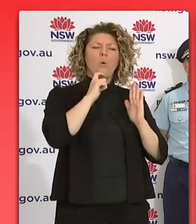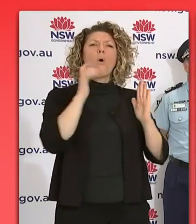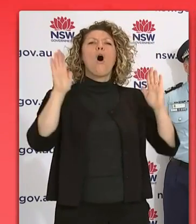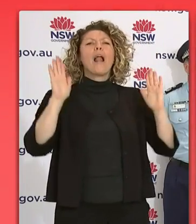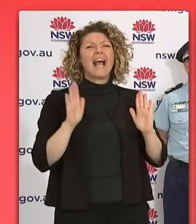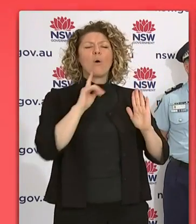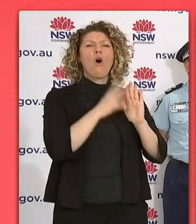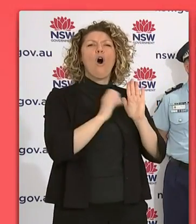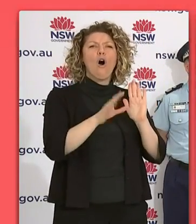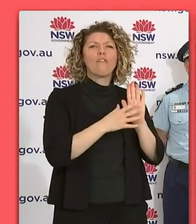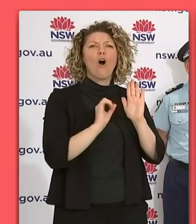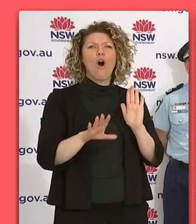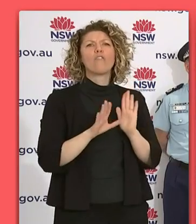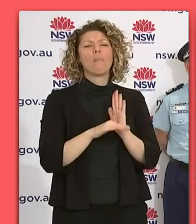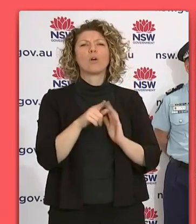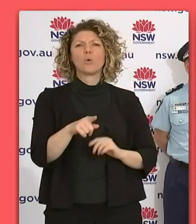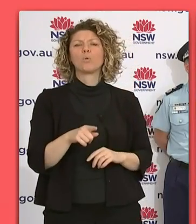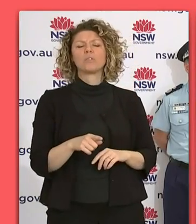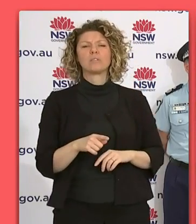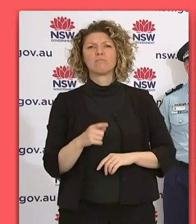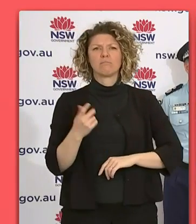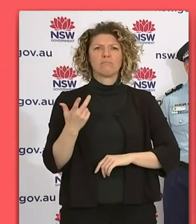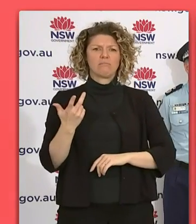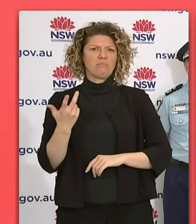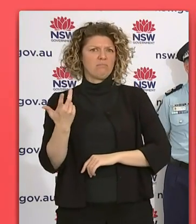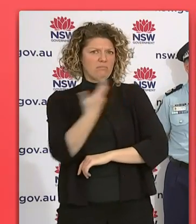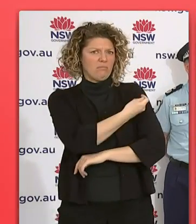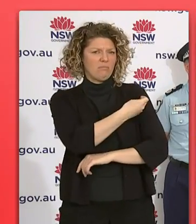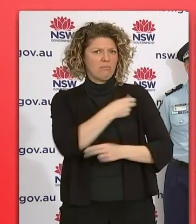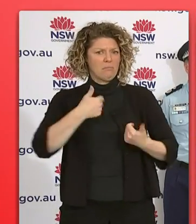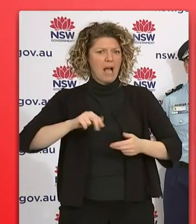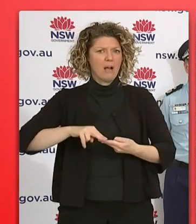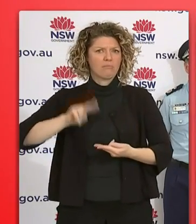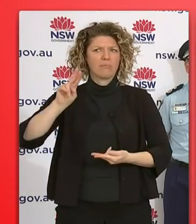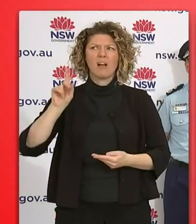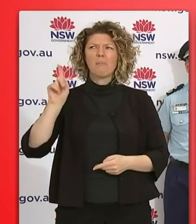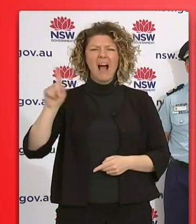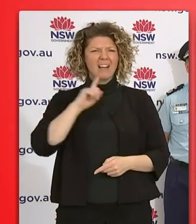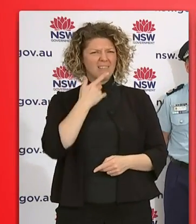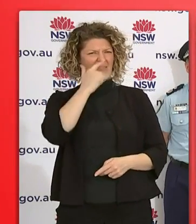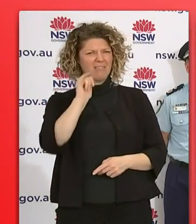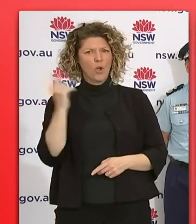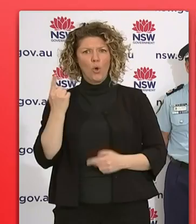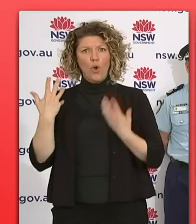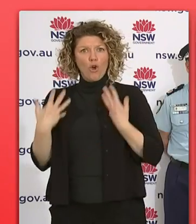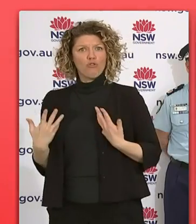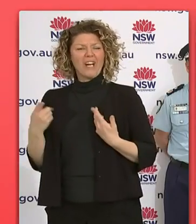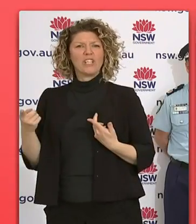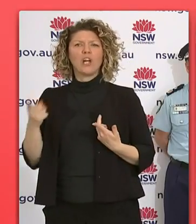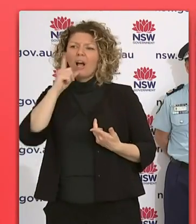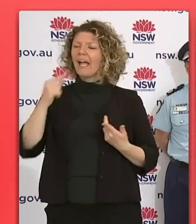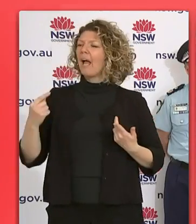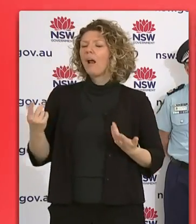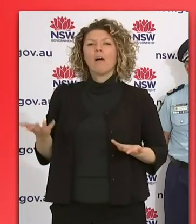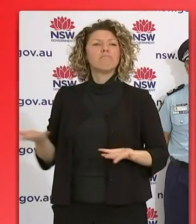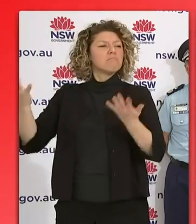going to benefit Sydney's richer, older suburbs, including yours, I think. So how does it sit with you that, you know, Sydney's poorer people are not going to be able to enjoy the same freedoms that,